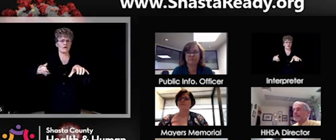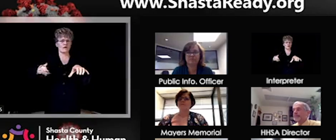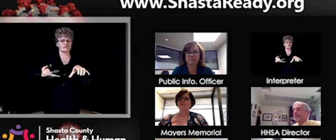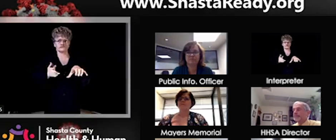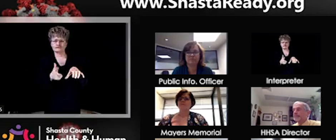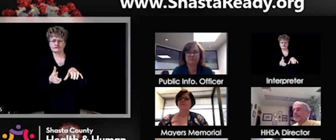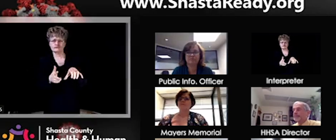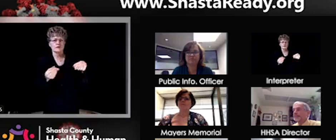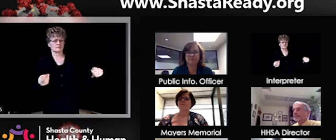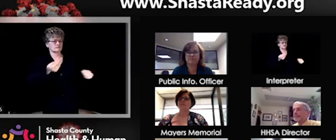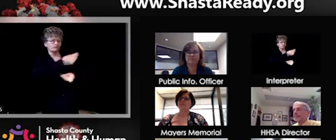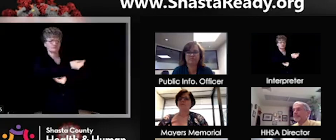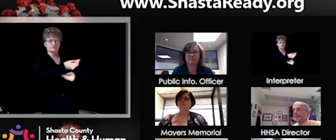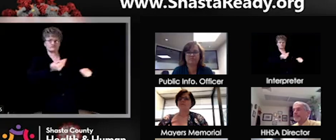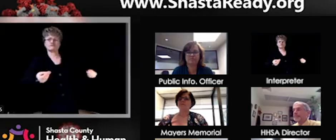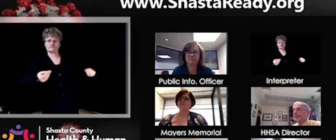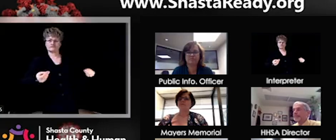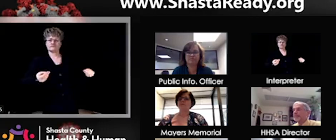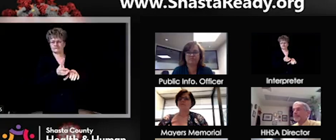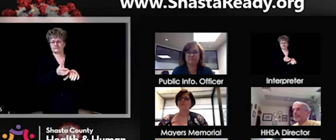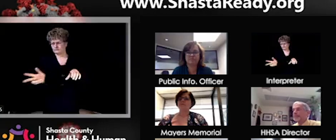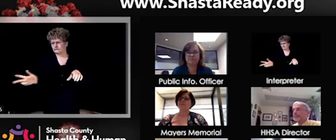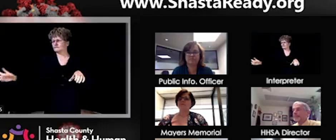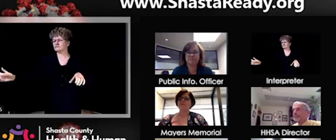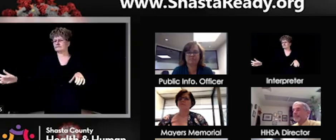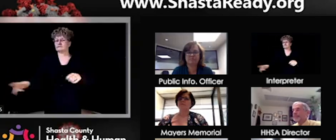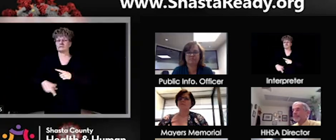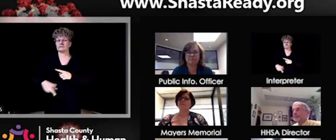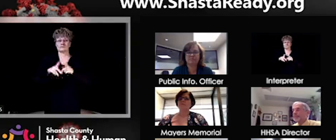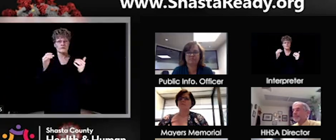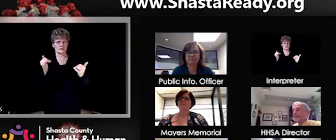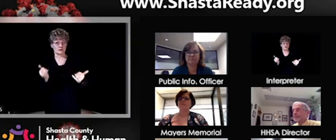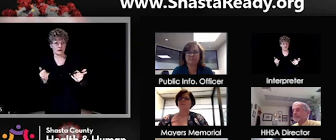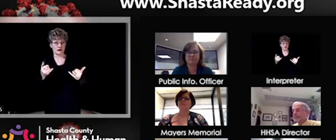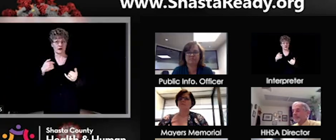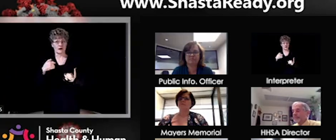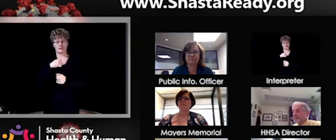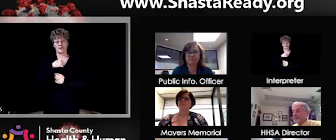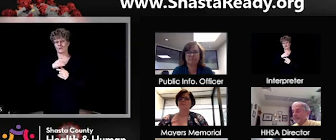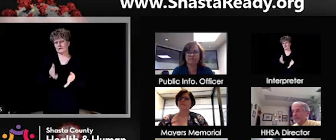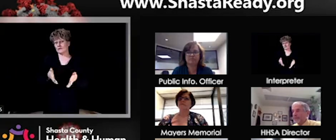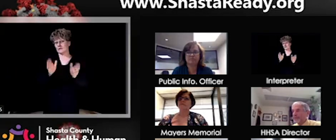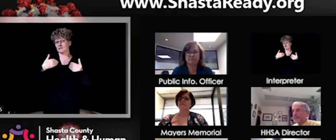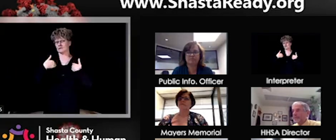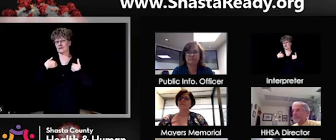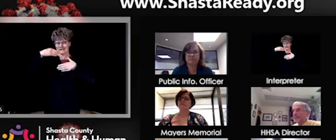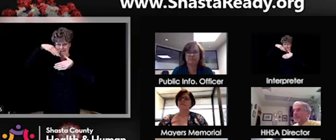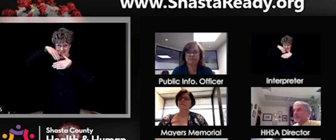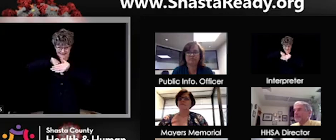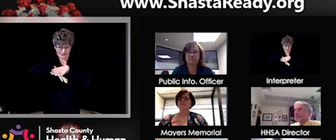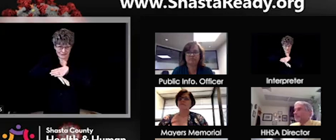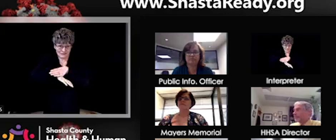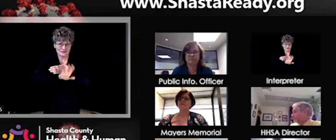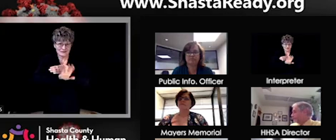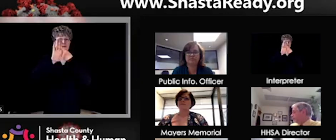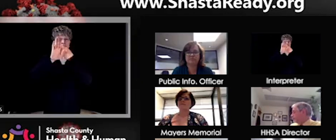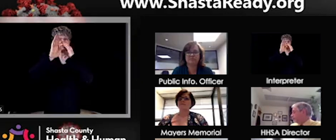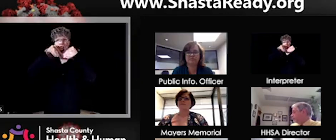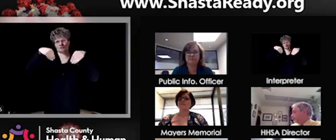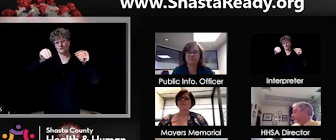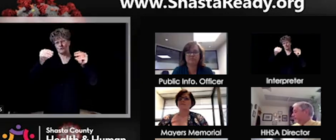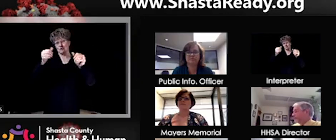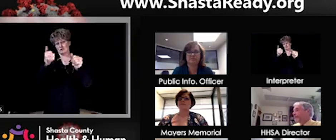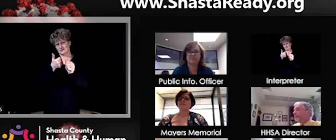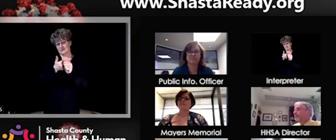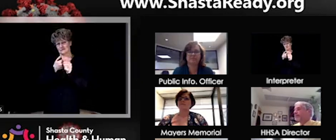granted our variants, we're able to have in-store retail available as well. Though businesses can